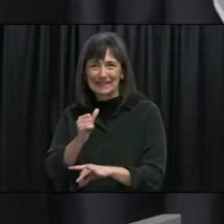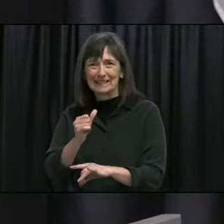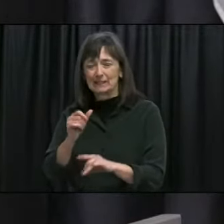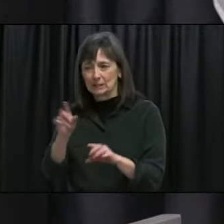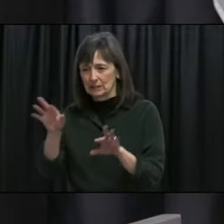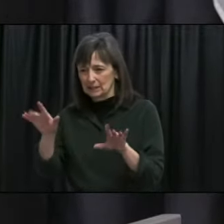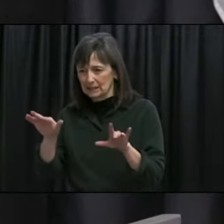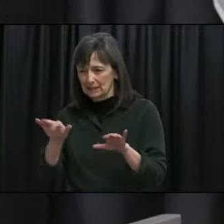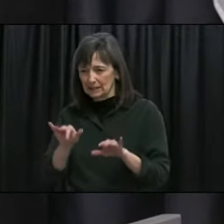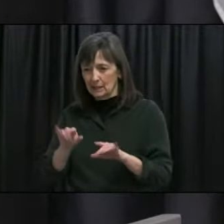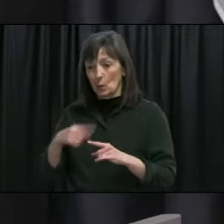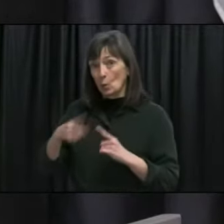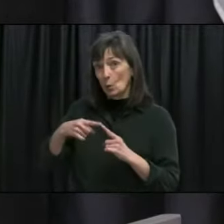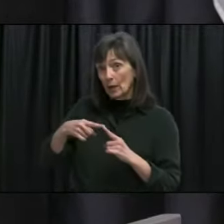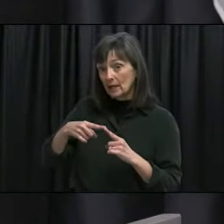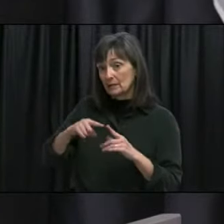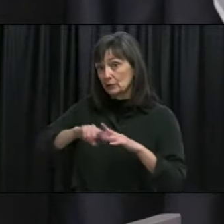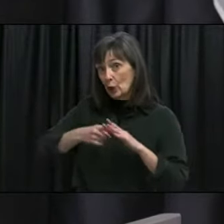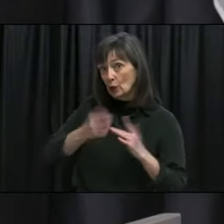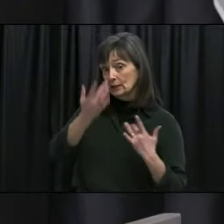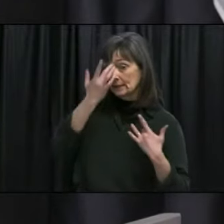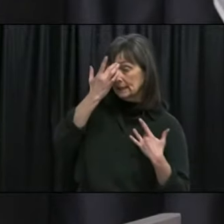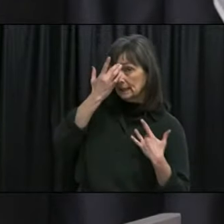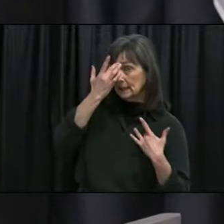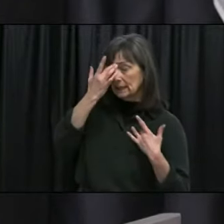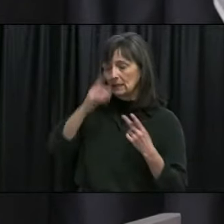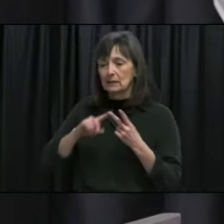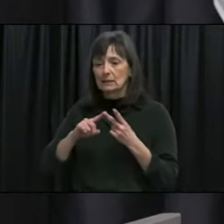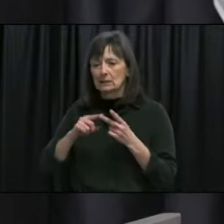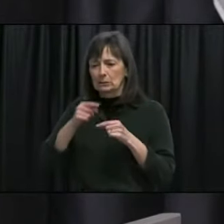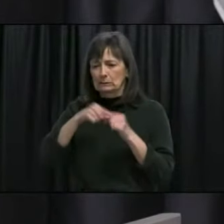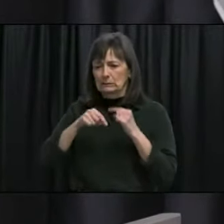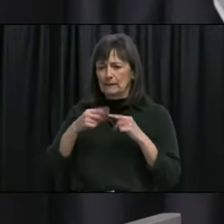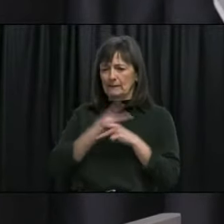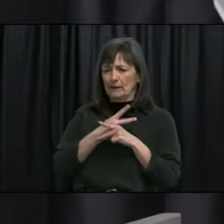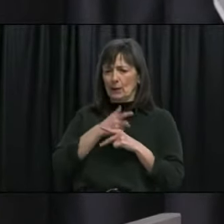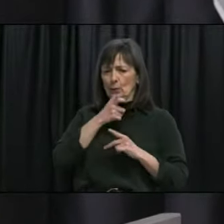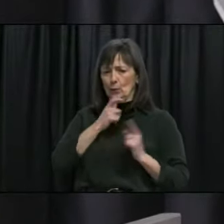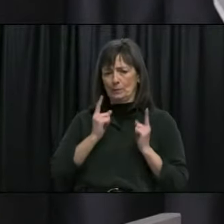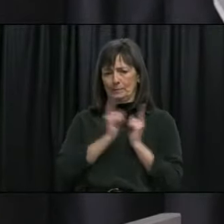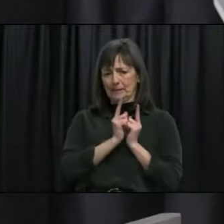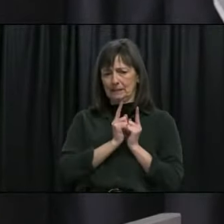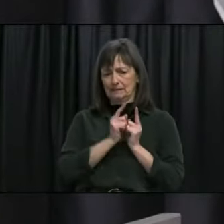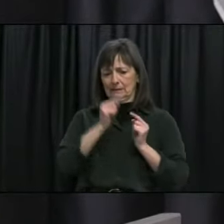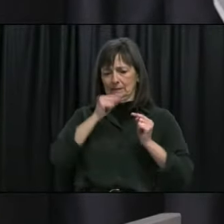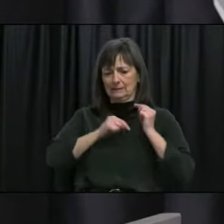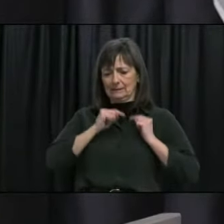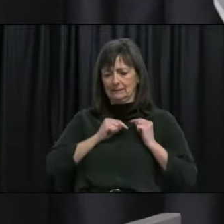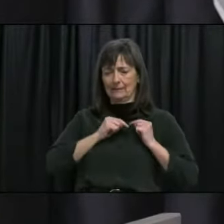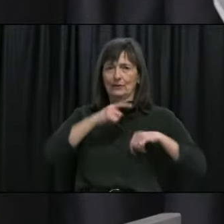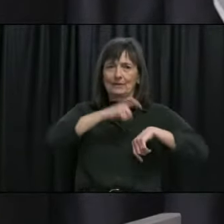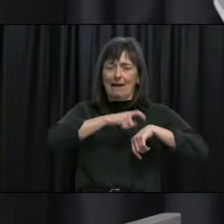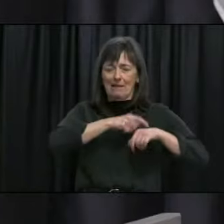consider symptom onset days potential exposure dates to be able to make a timeline so that can be quite intense